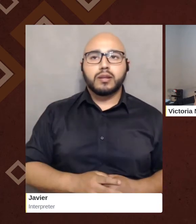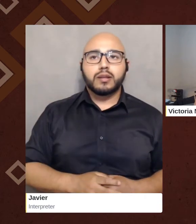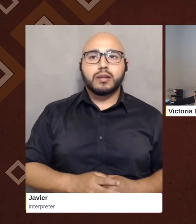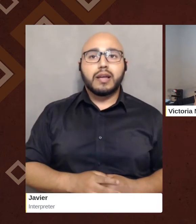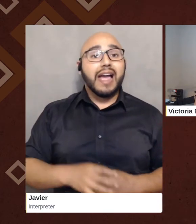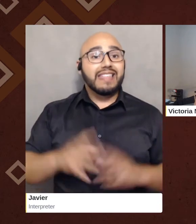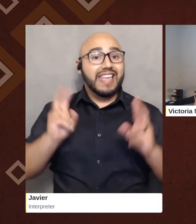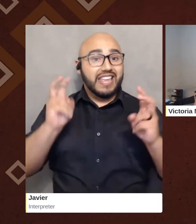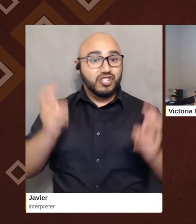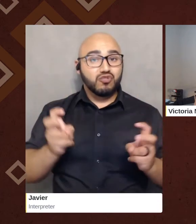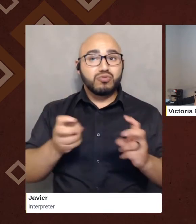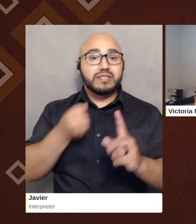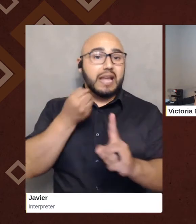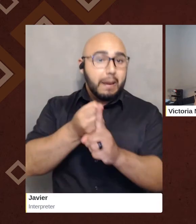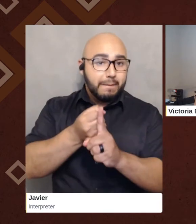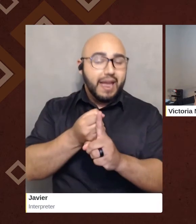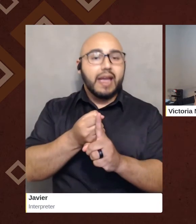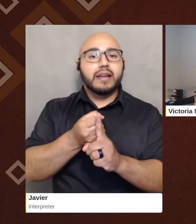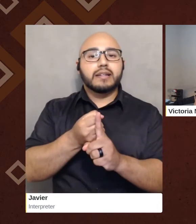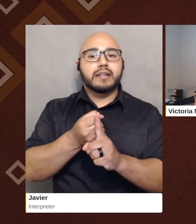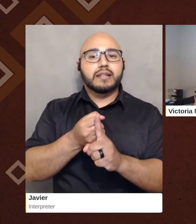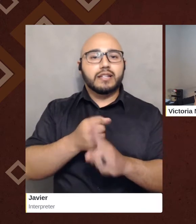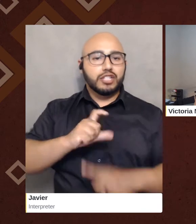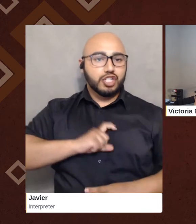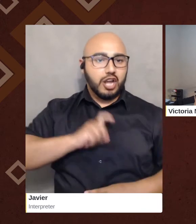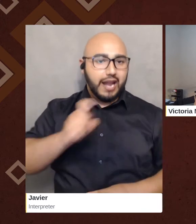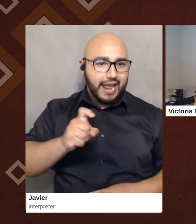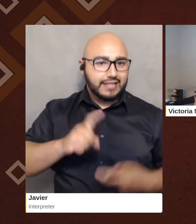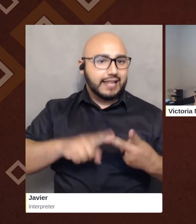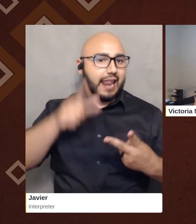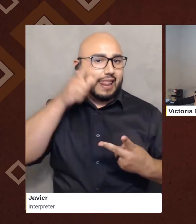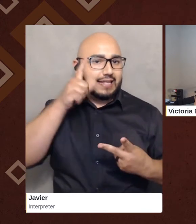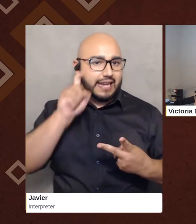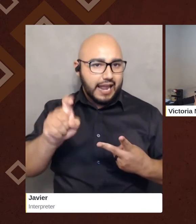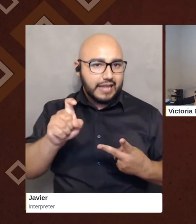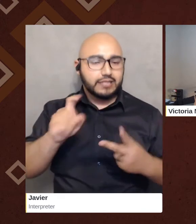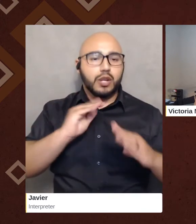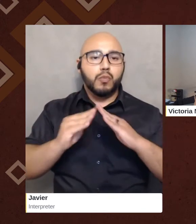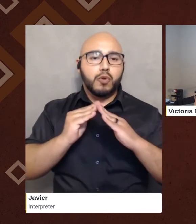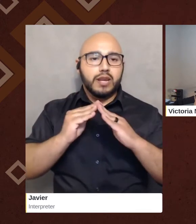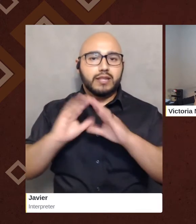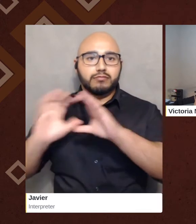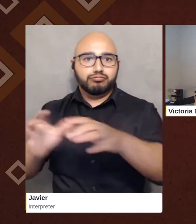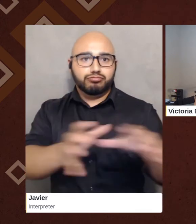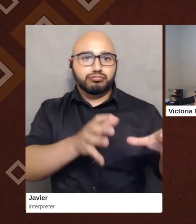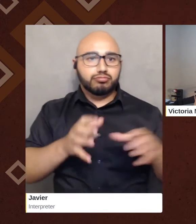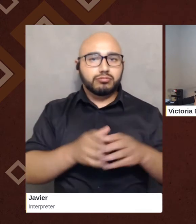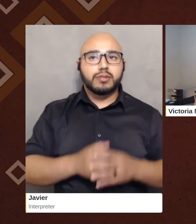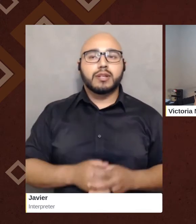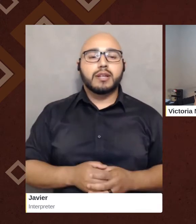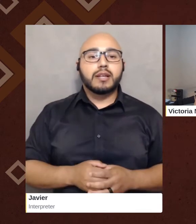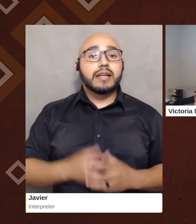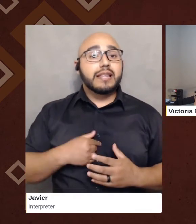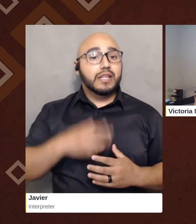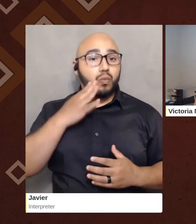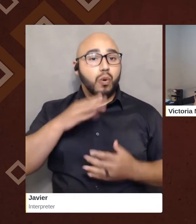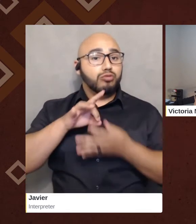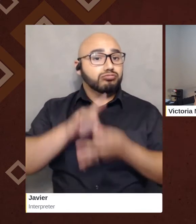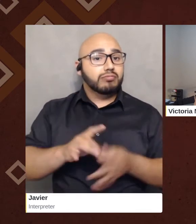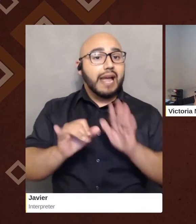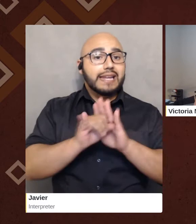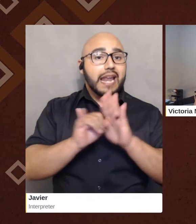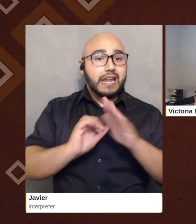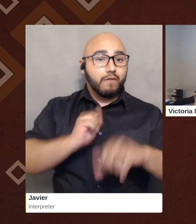Chicanx, Latinx communities. This will be a discussion on identity formation and socialization,